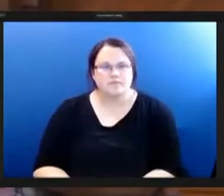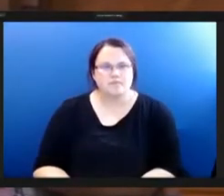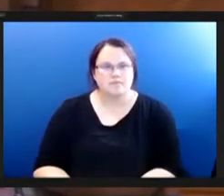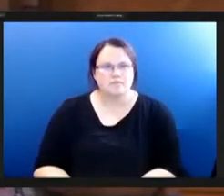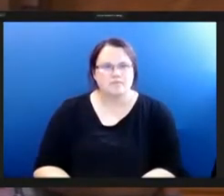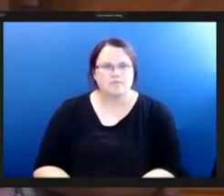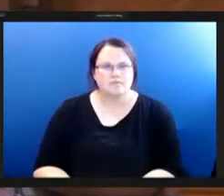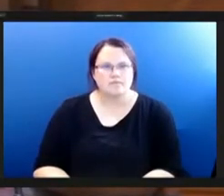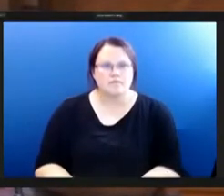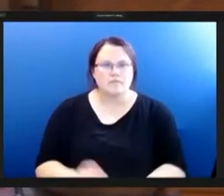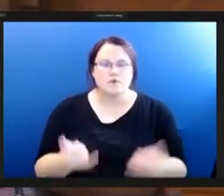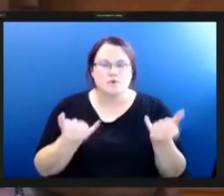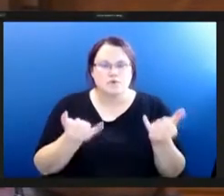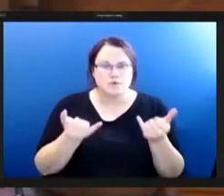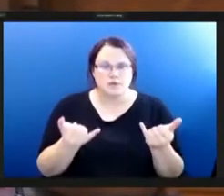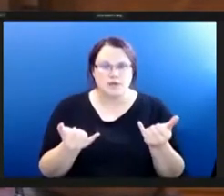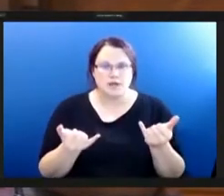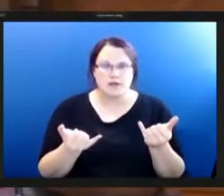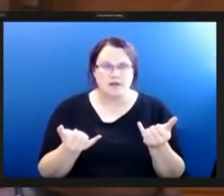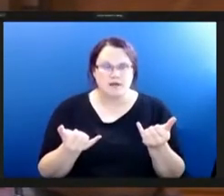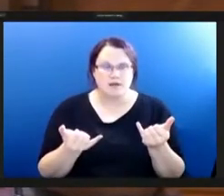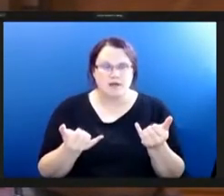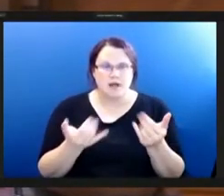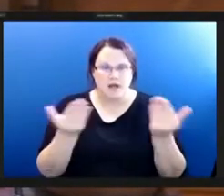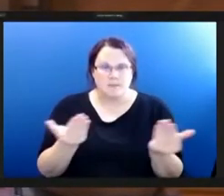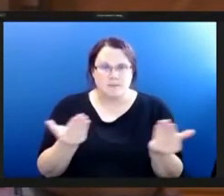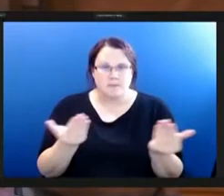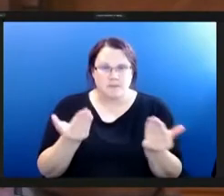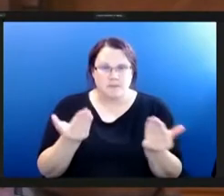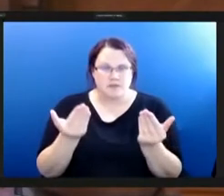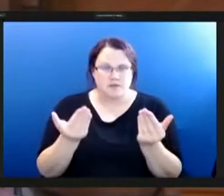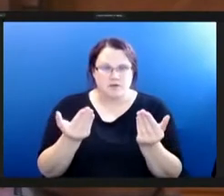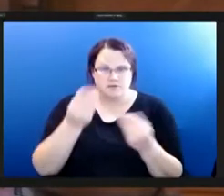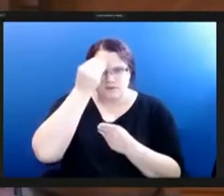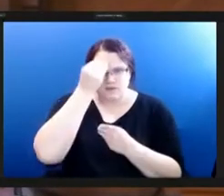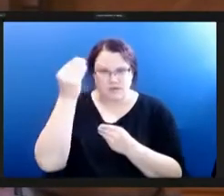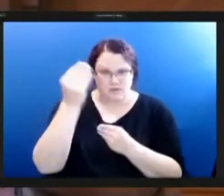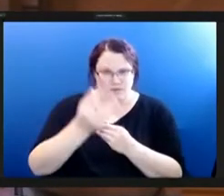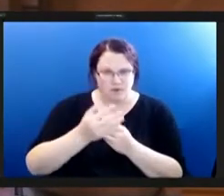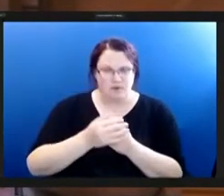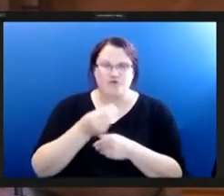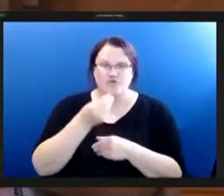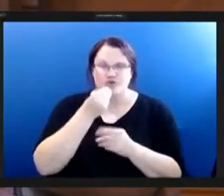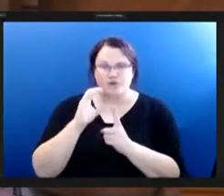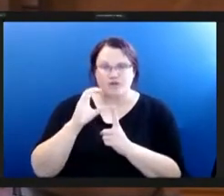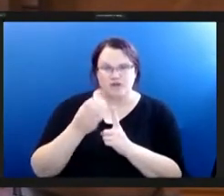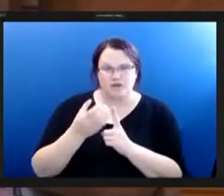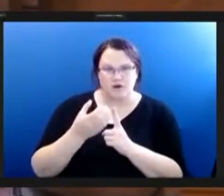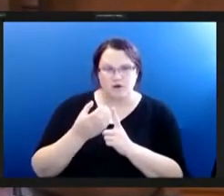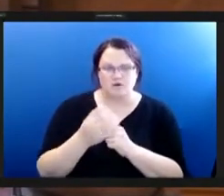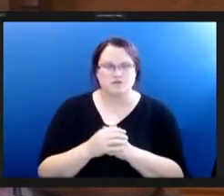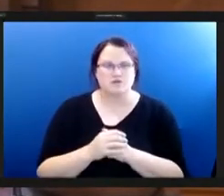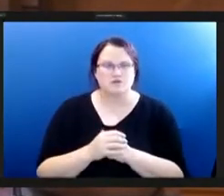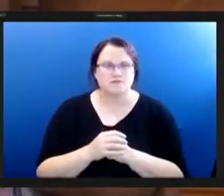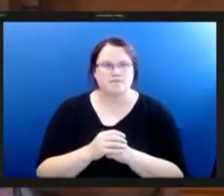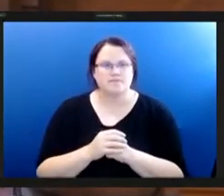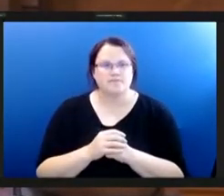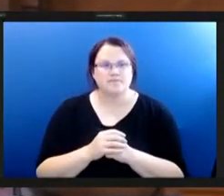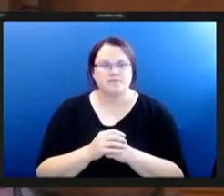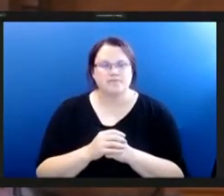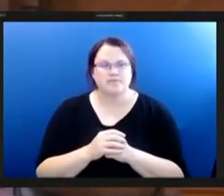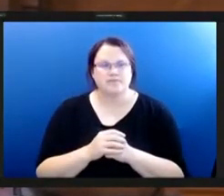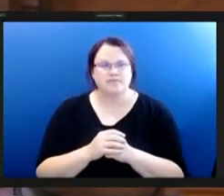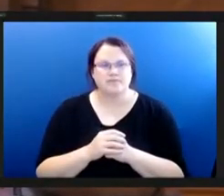to express uh food in culture in our pair that is in our priority